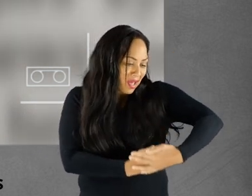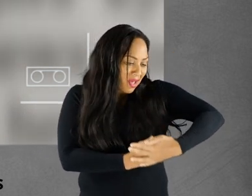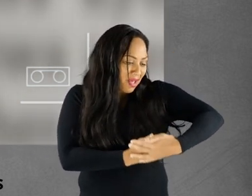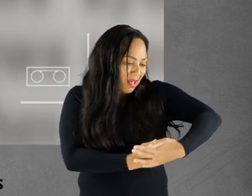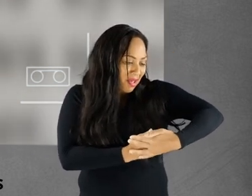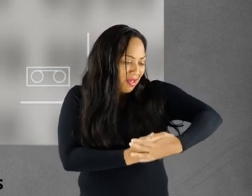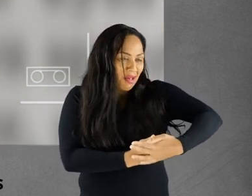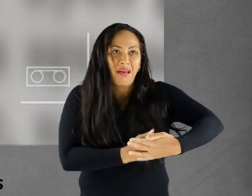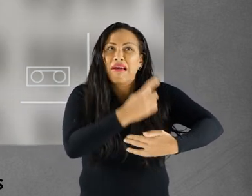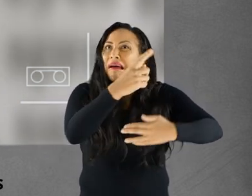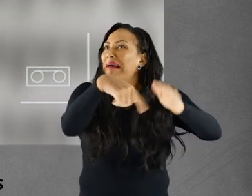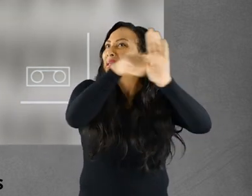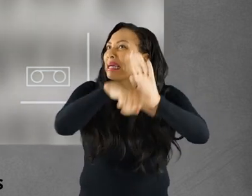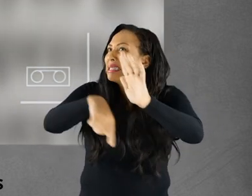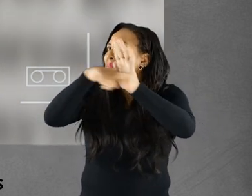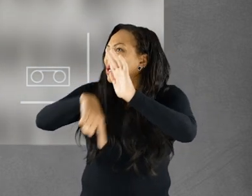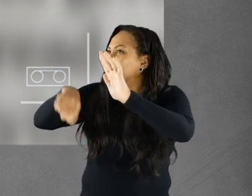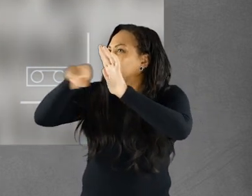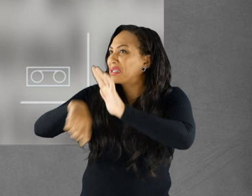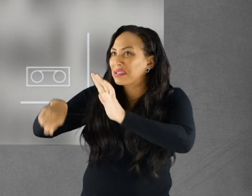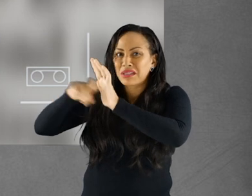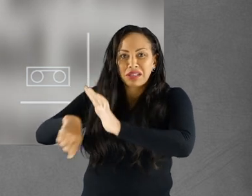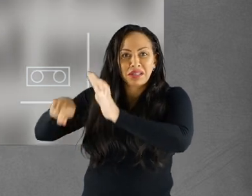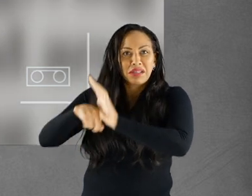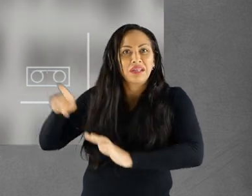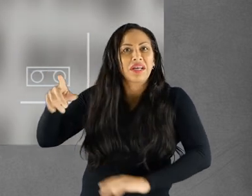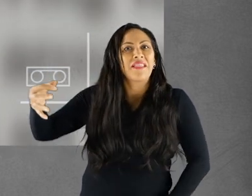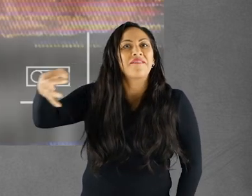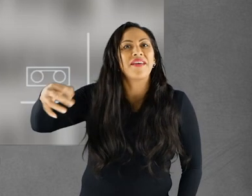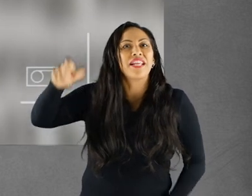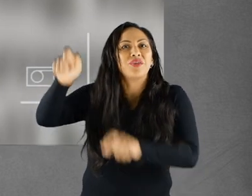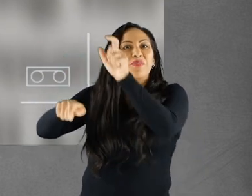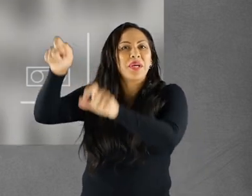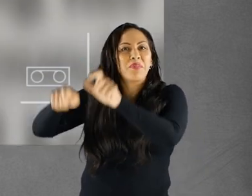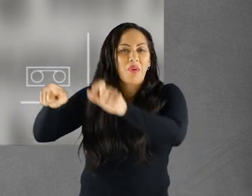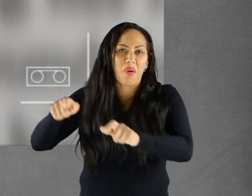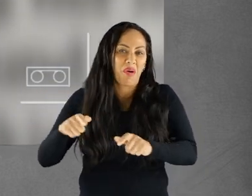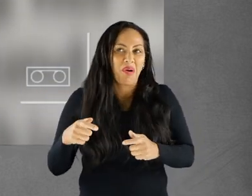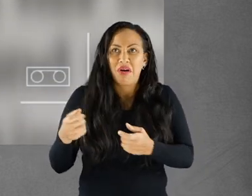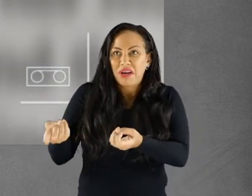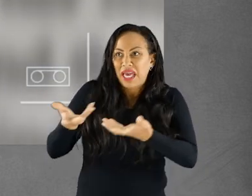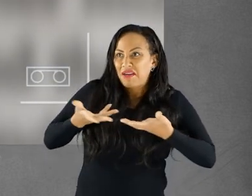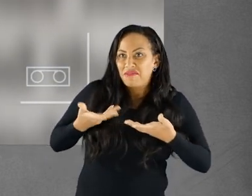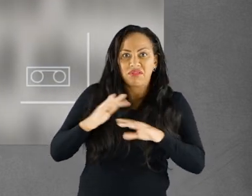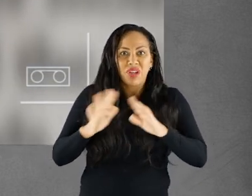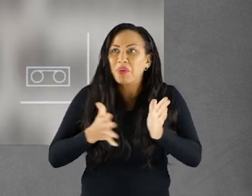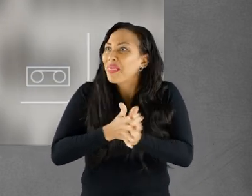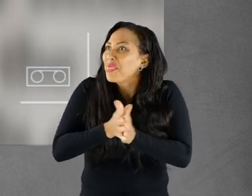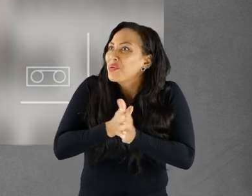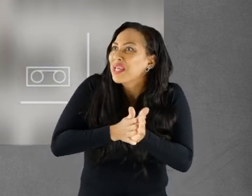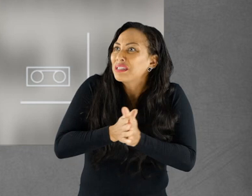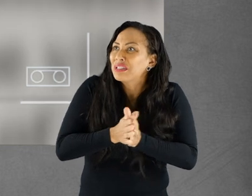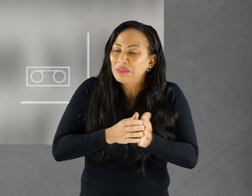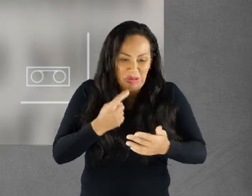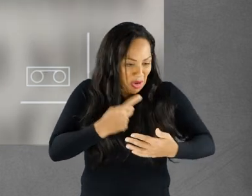much sorrow and distress on the day that Shanil was born. The day the baby was born with so much negativity in the village's eyes,